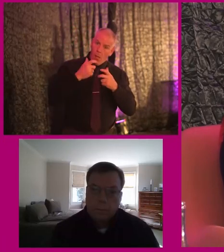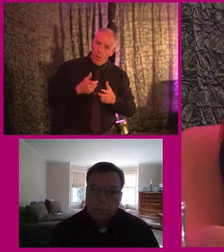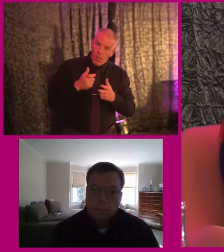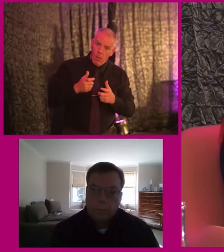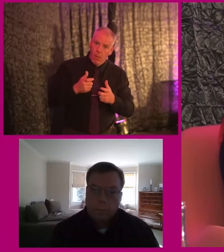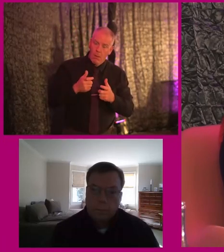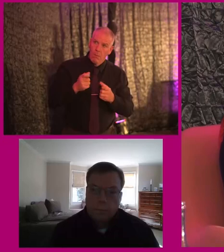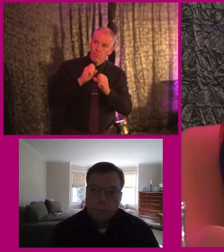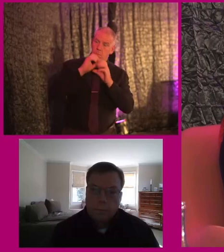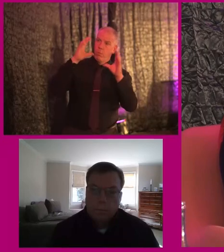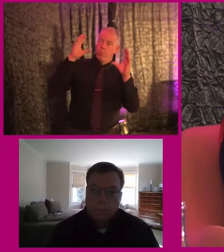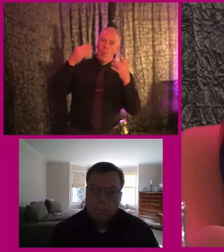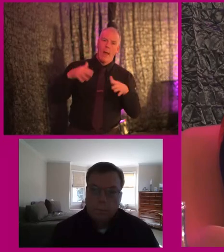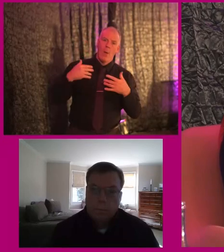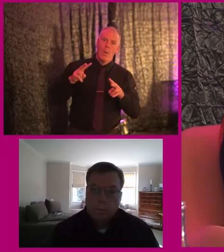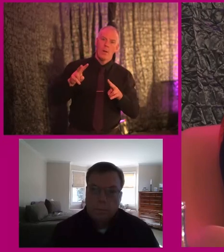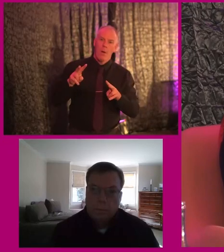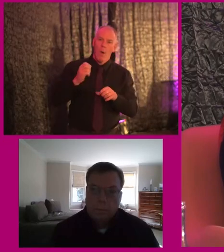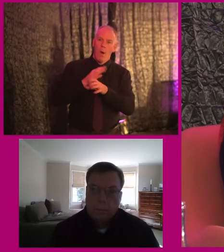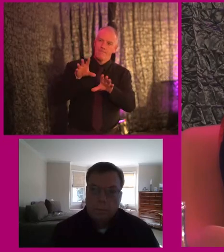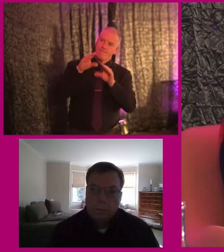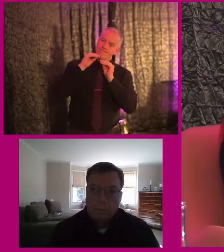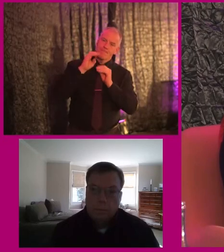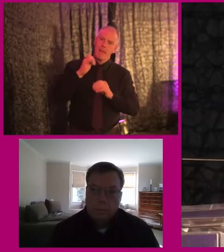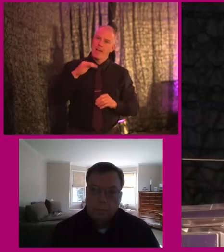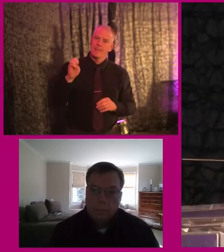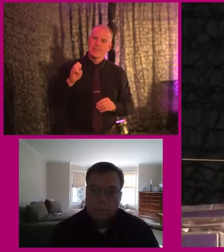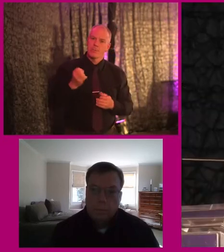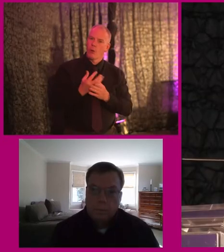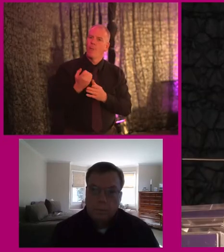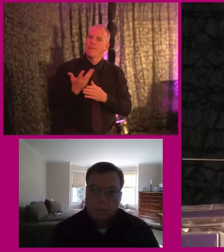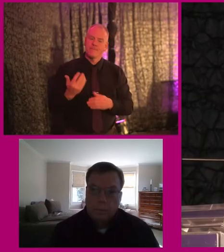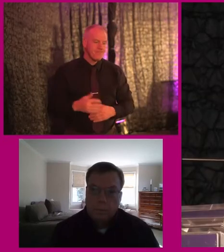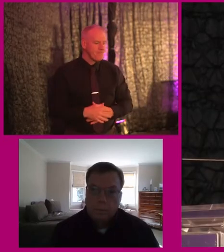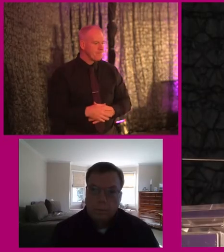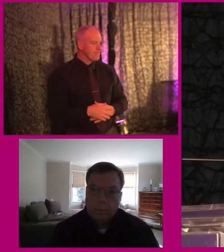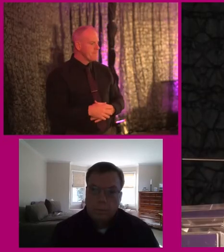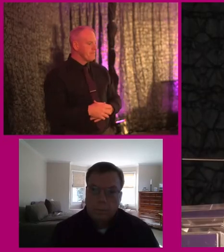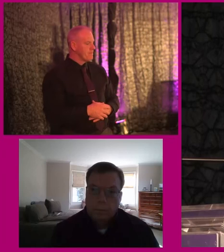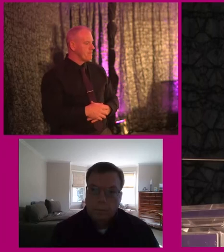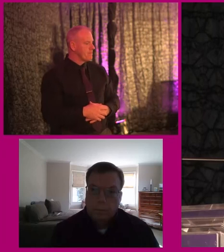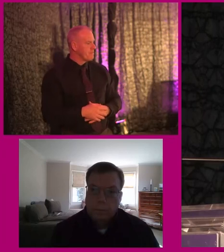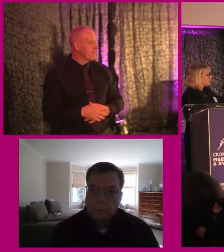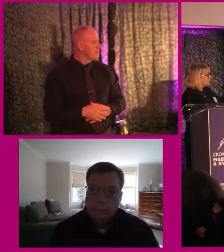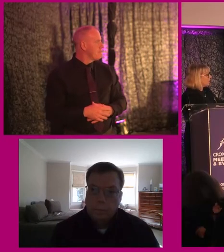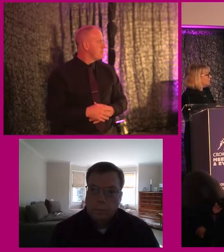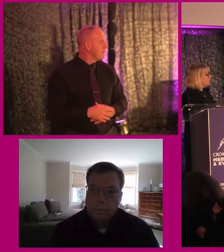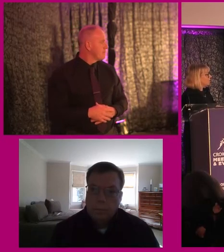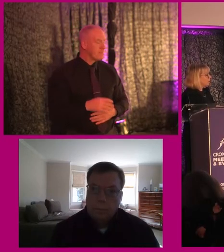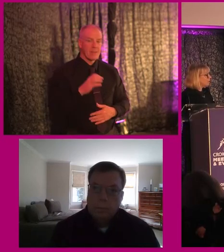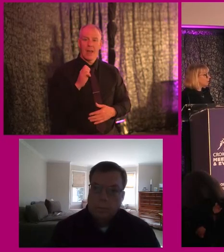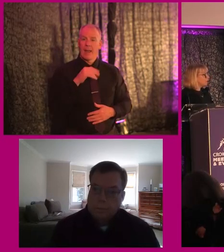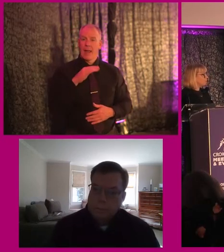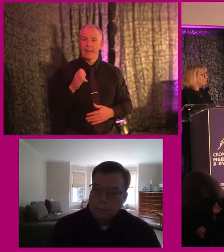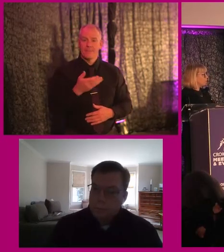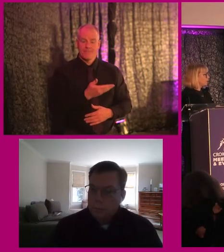insight, you know, which is really, really important for us all to be hearing. Yeah, yeah, Elaine, please do. Yeah, just just as you're handing over,